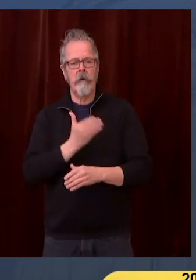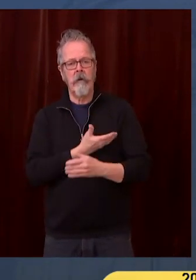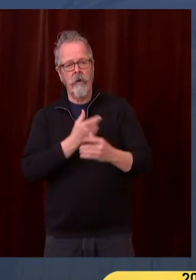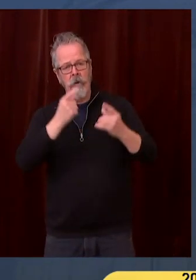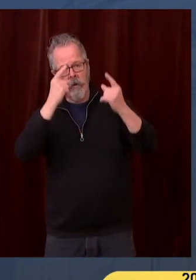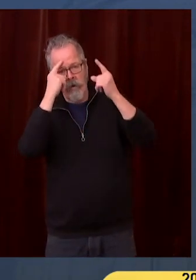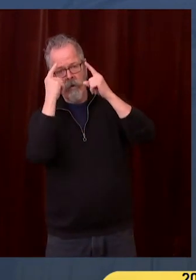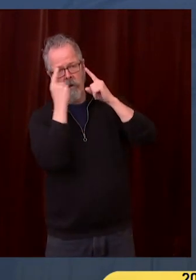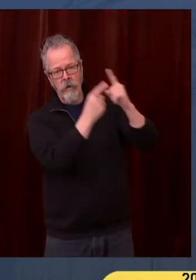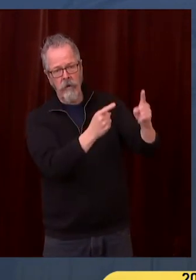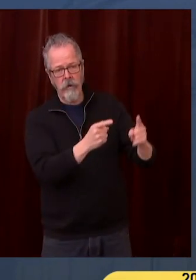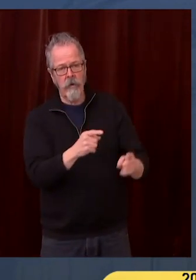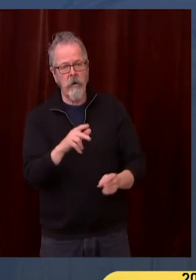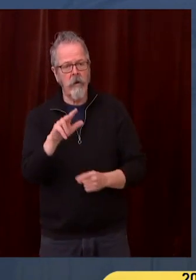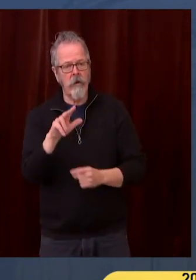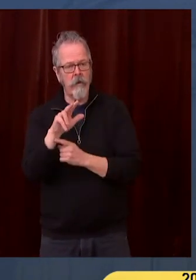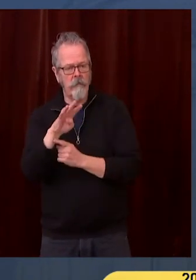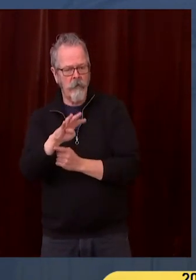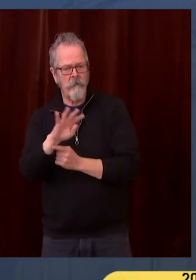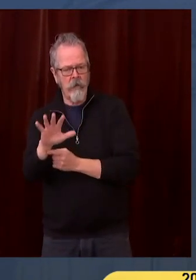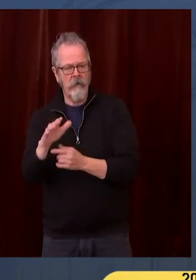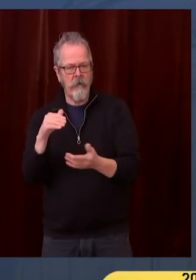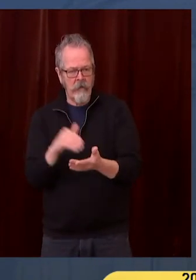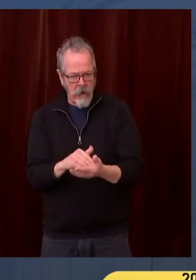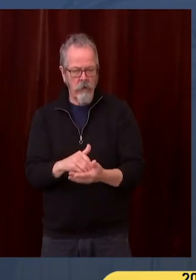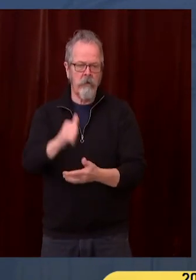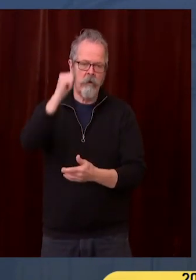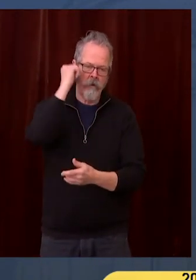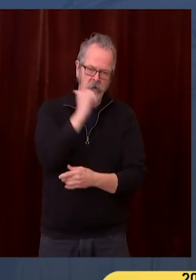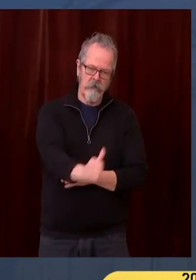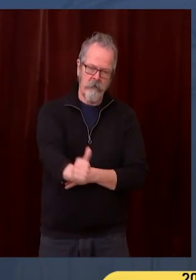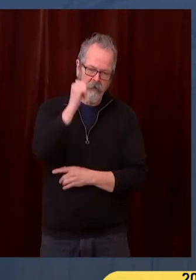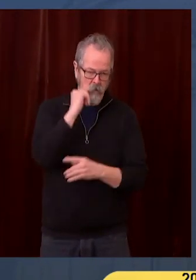,000 vaccinations a day. It's very significant progress.